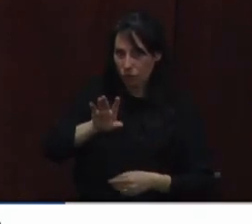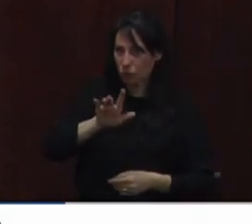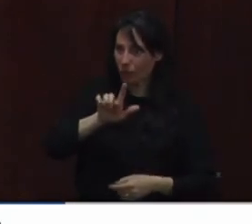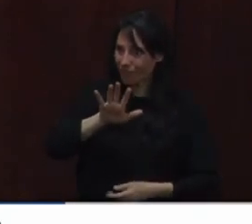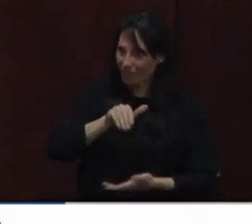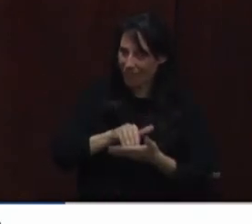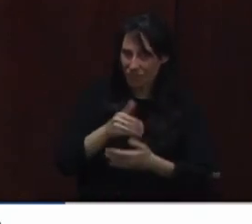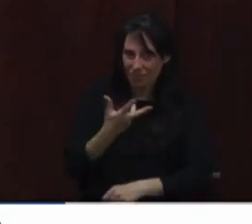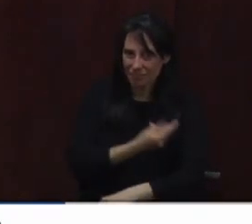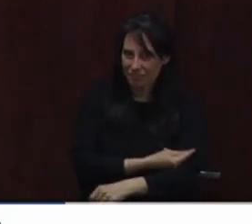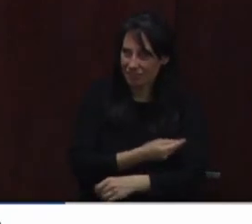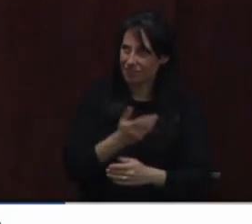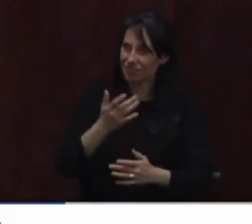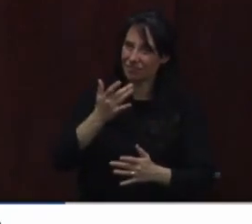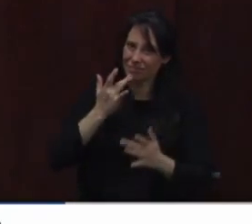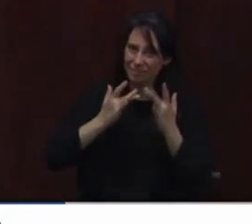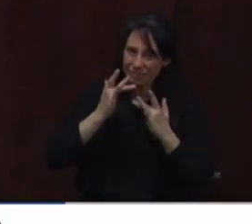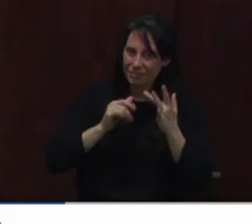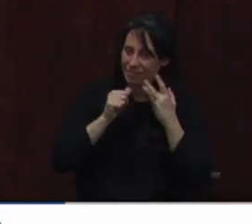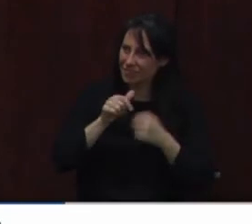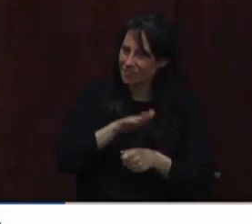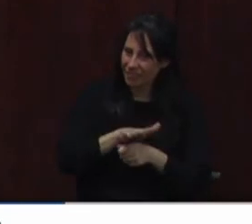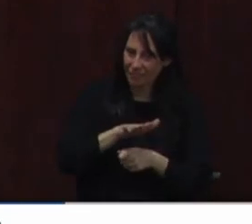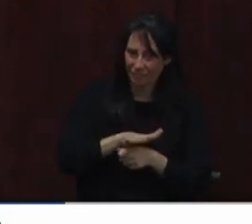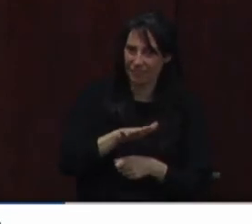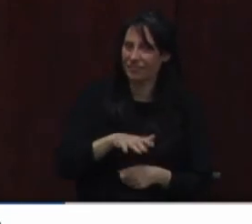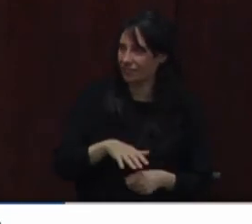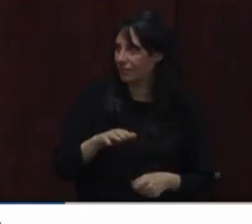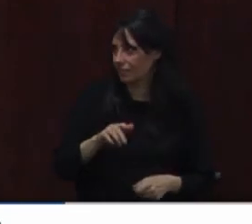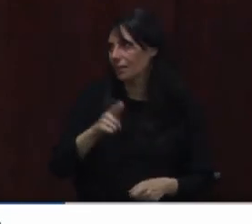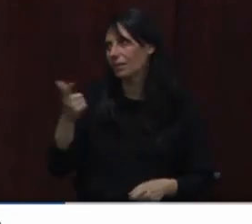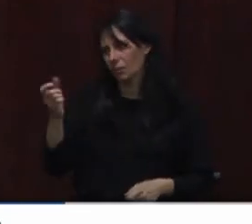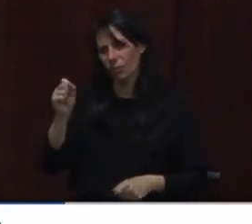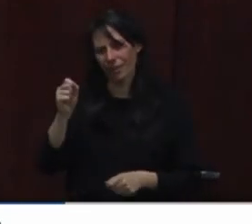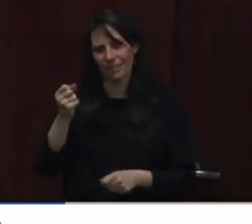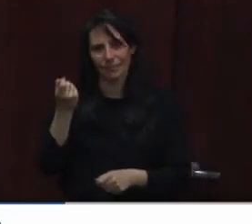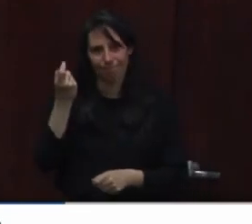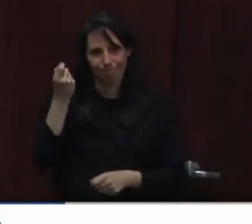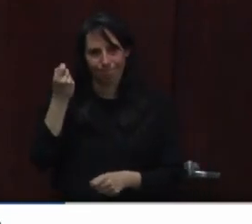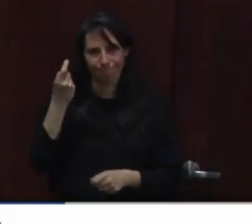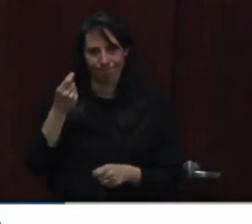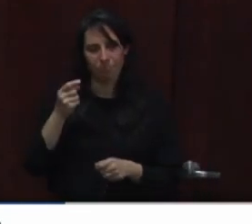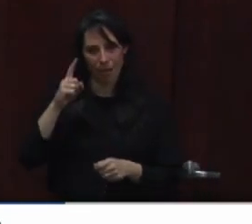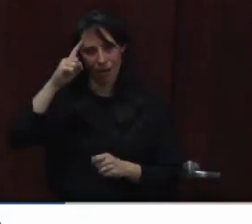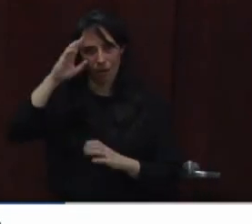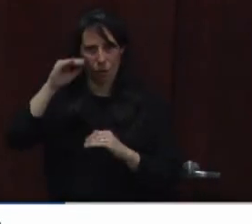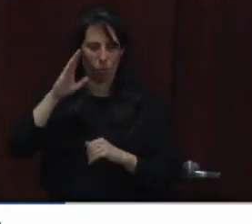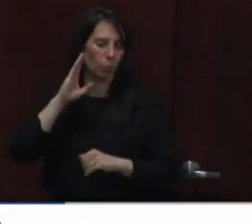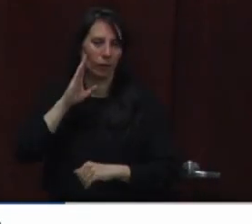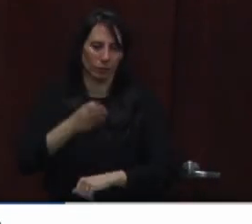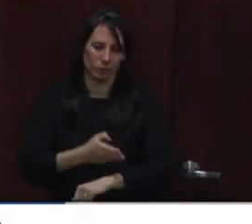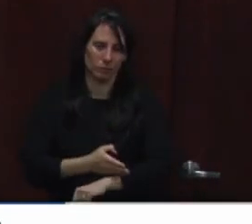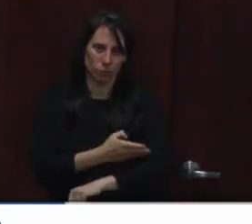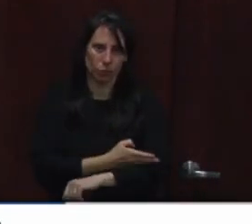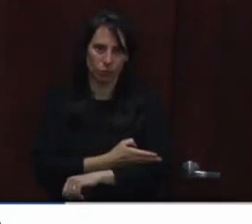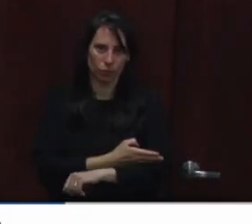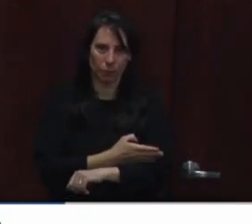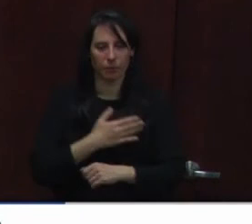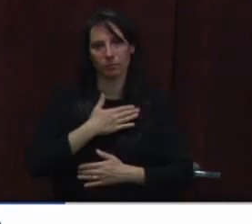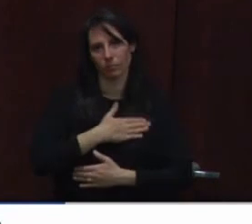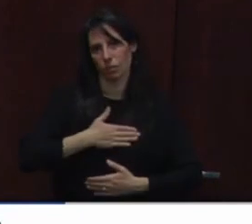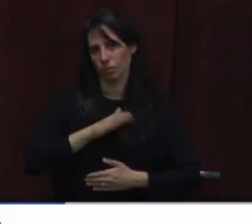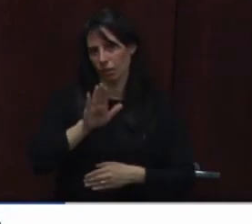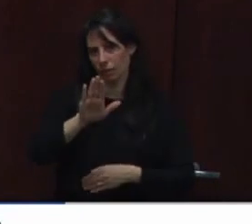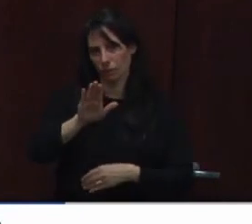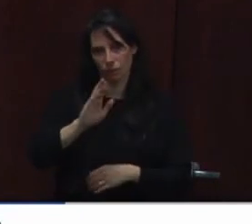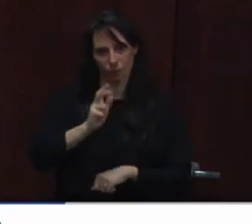sure agreed agreed but hopefully as that improves you know I mean because the amount we're getting right now is I mean we appreciate the excellent